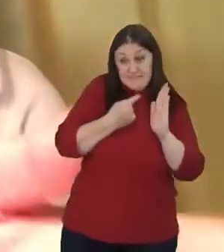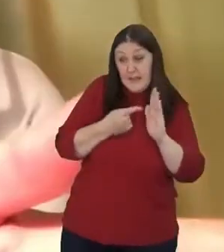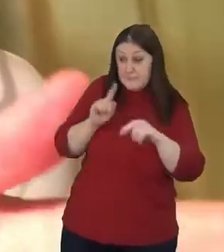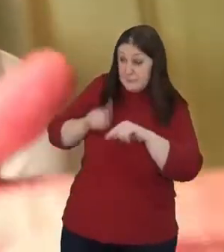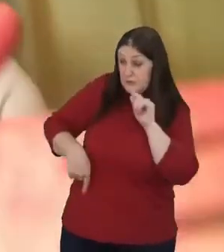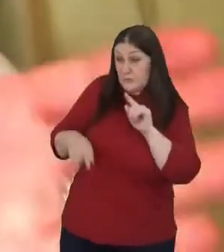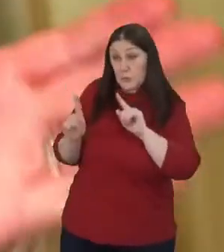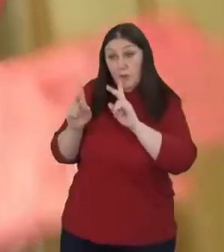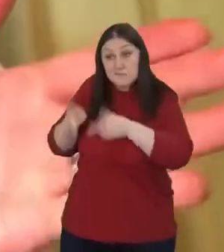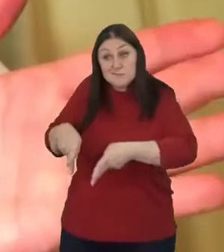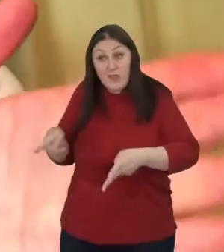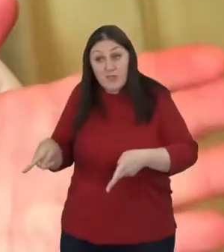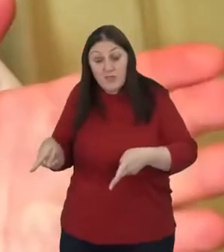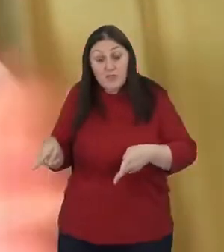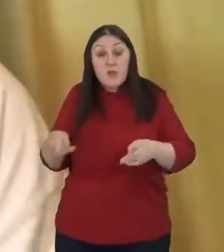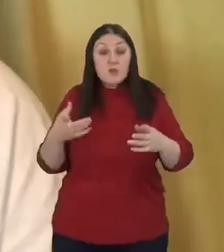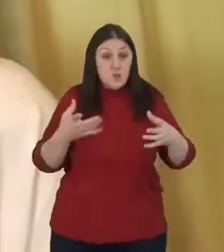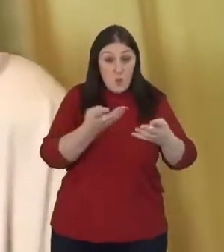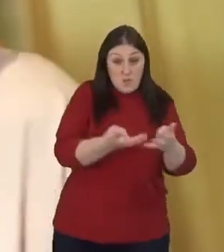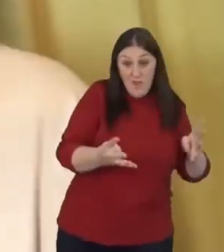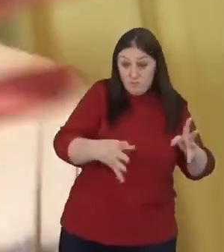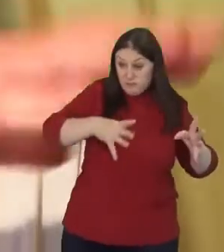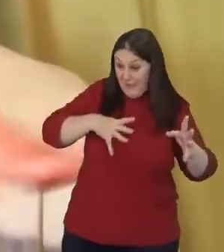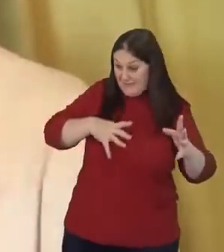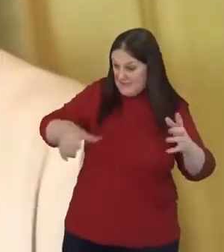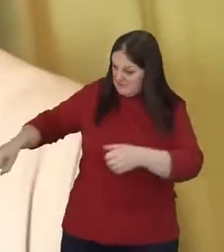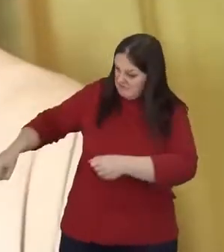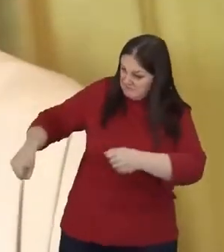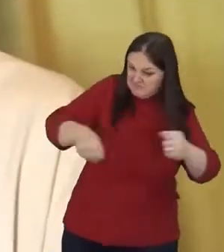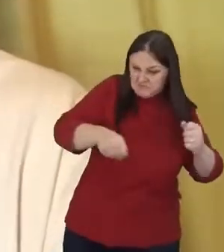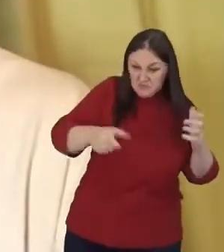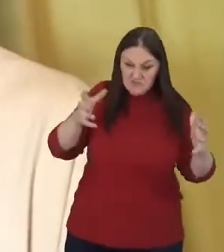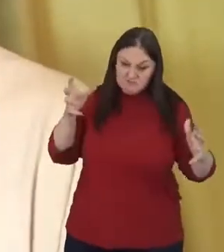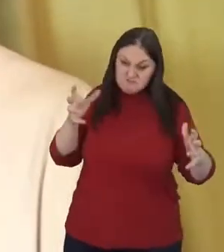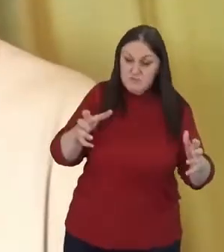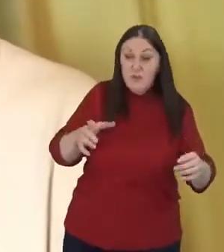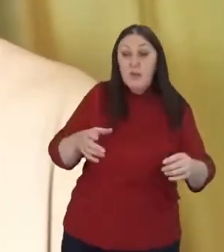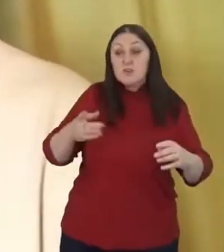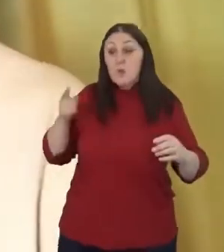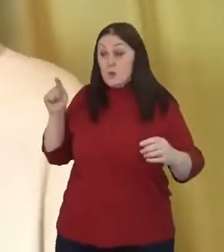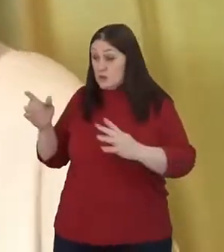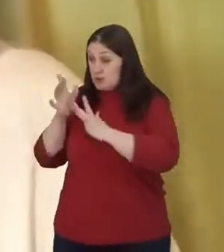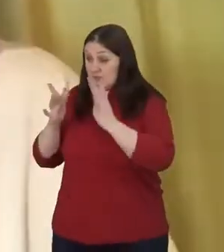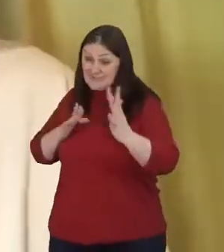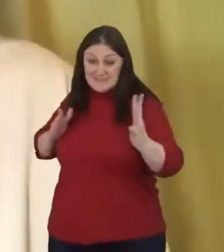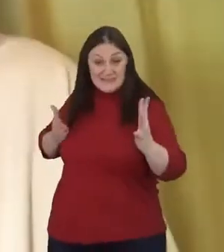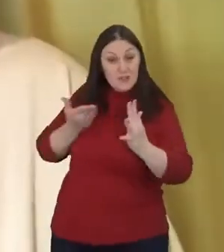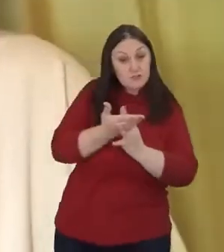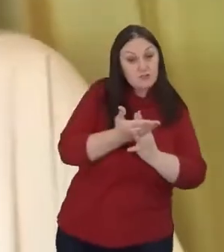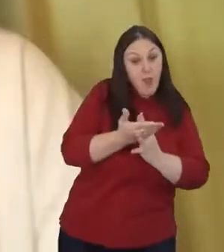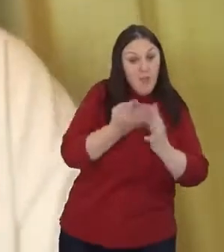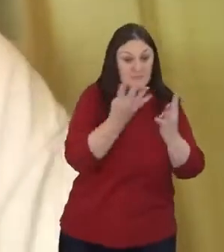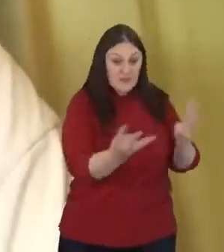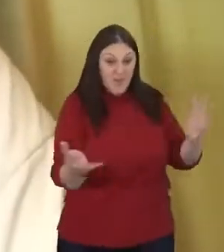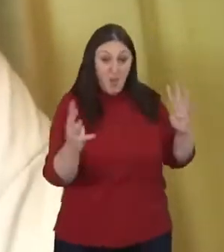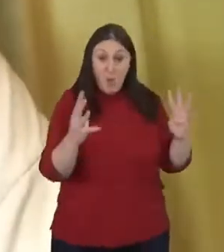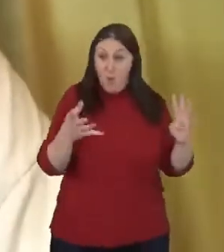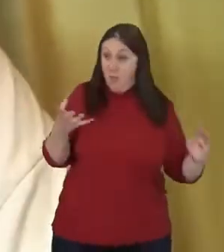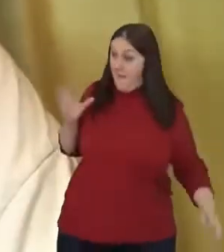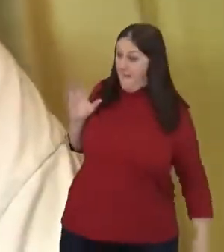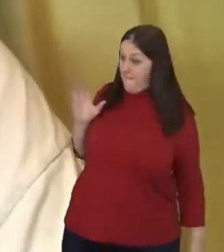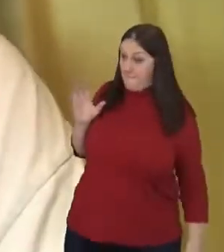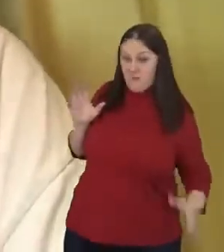interrupts the execution. He walks into the circle of these armed men. And the first thing he does is dig in the dirt,